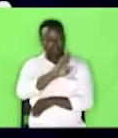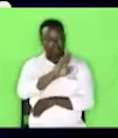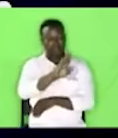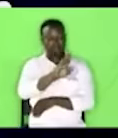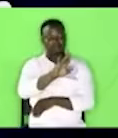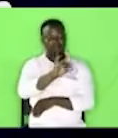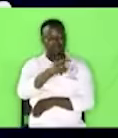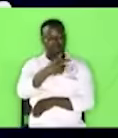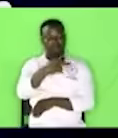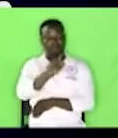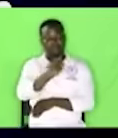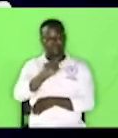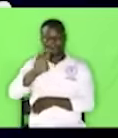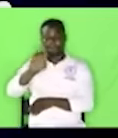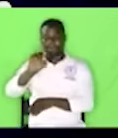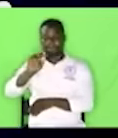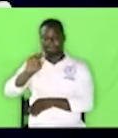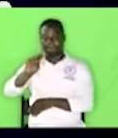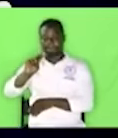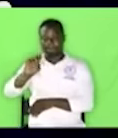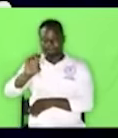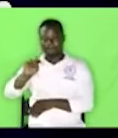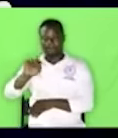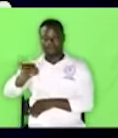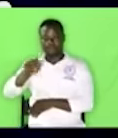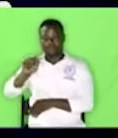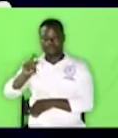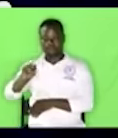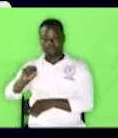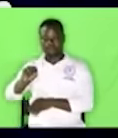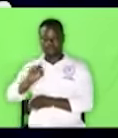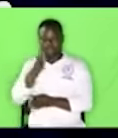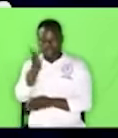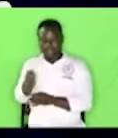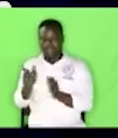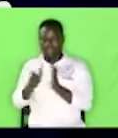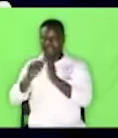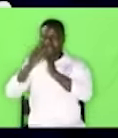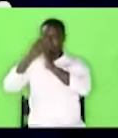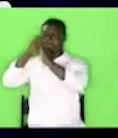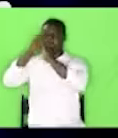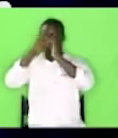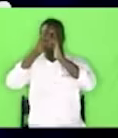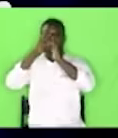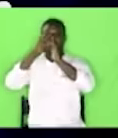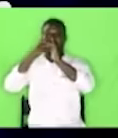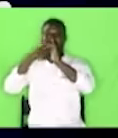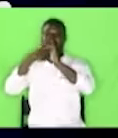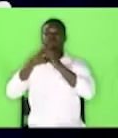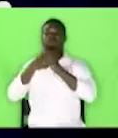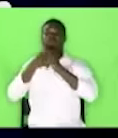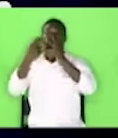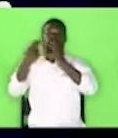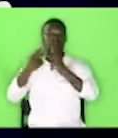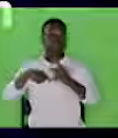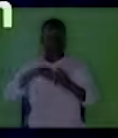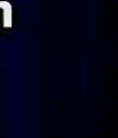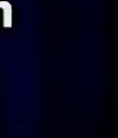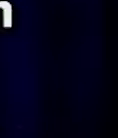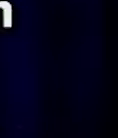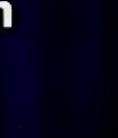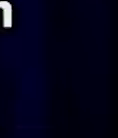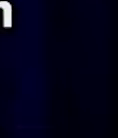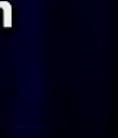happened to be there. He sounded the trumpet and shouted, we have no share in David, no part in Jesse's son.